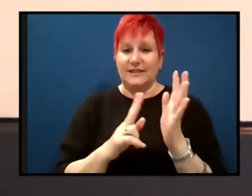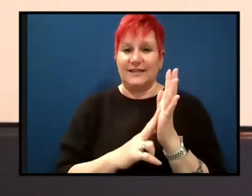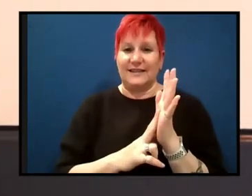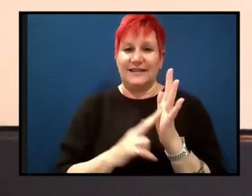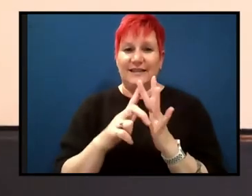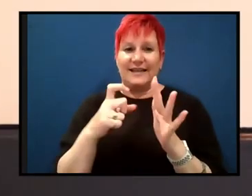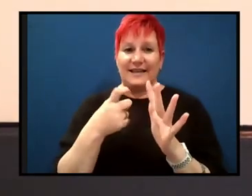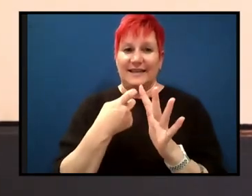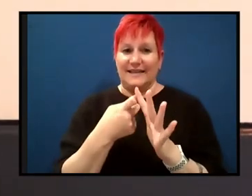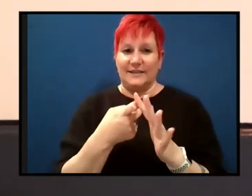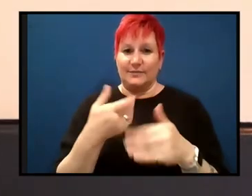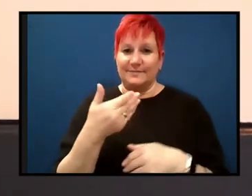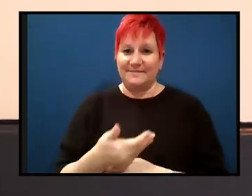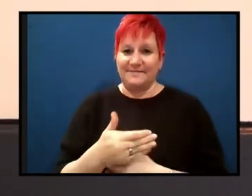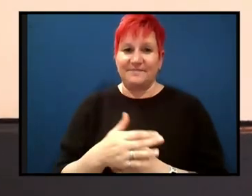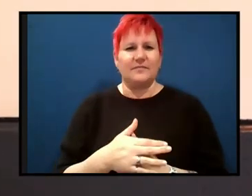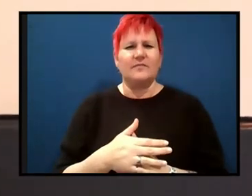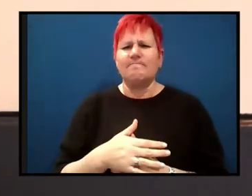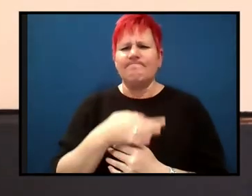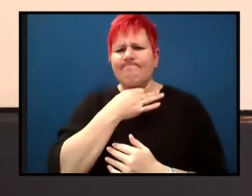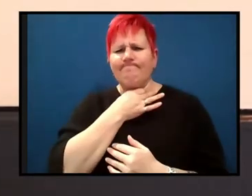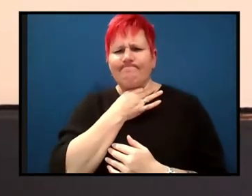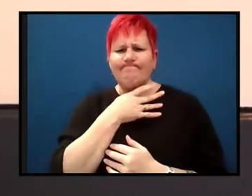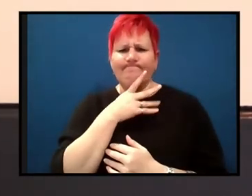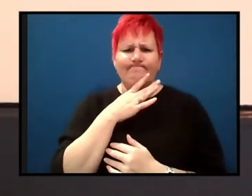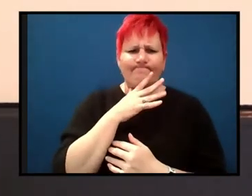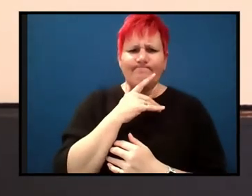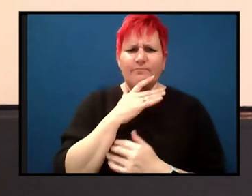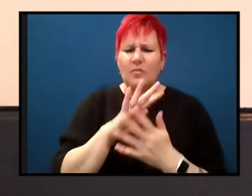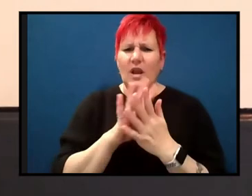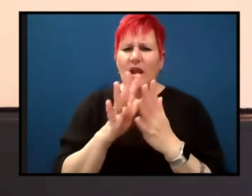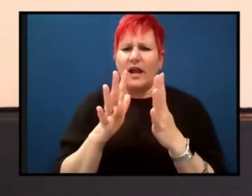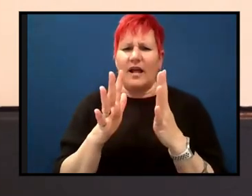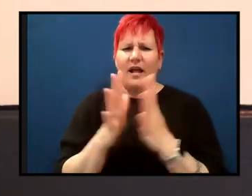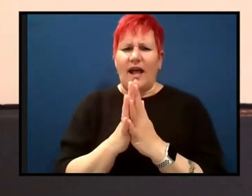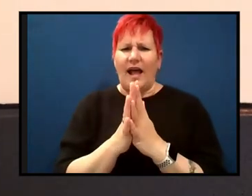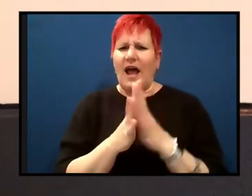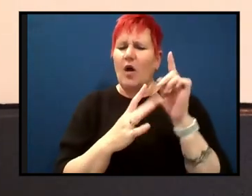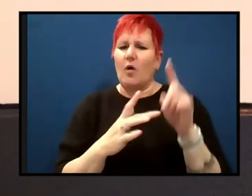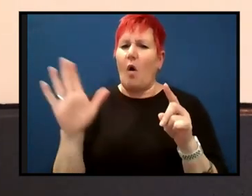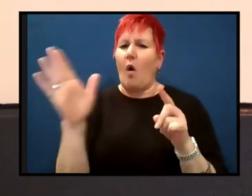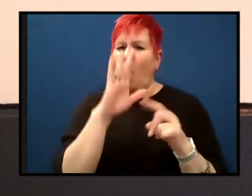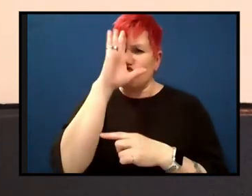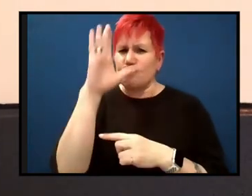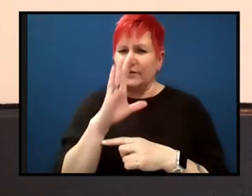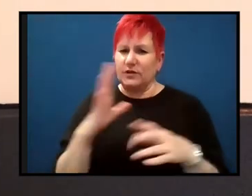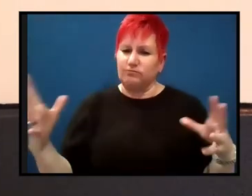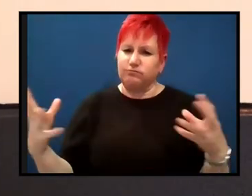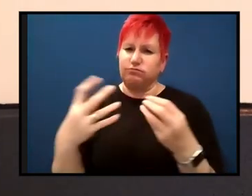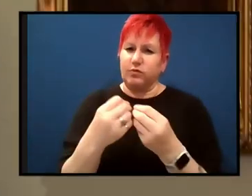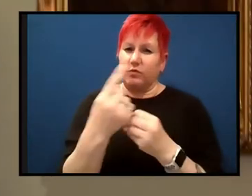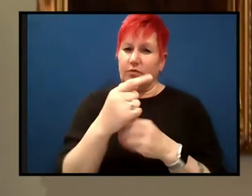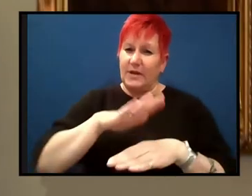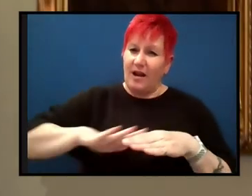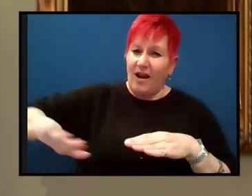Hi, I'm Nick and I was wondering if it was hard to prove how all the countries fit into one big landmass. Uh, so the question